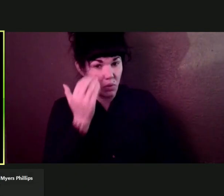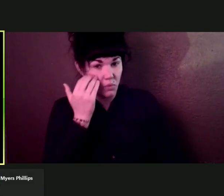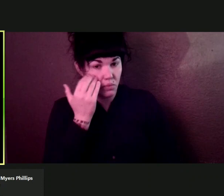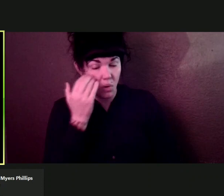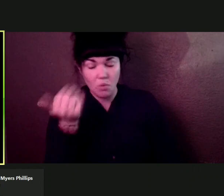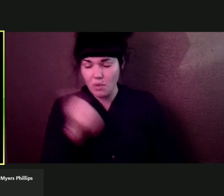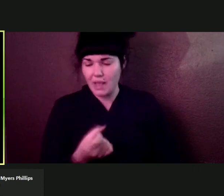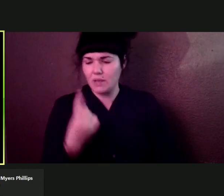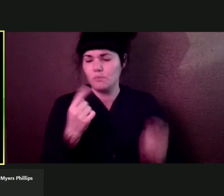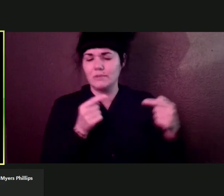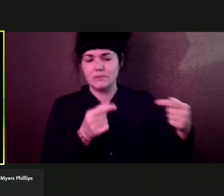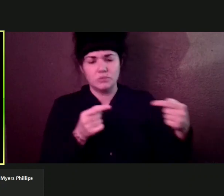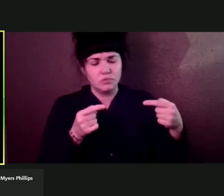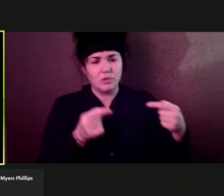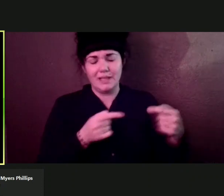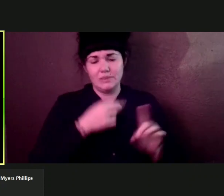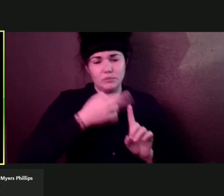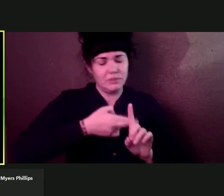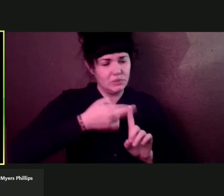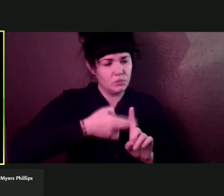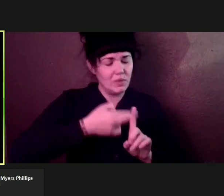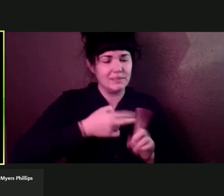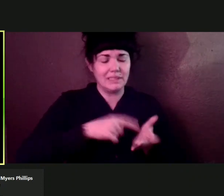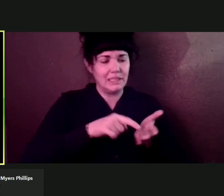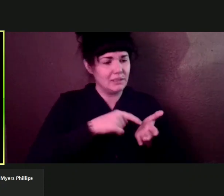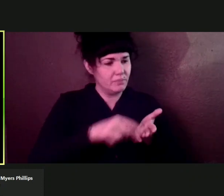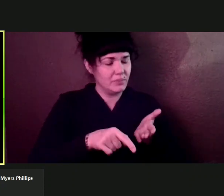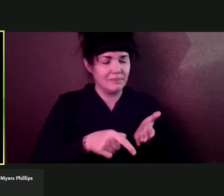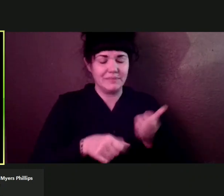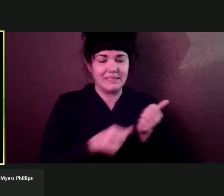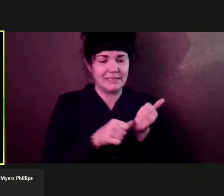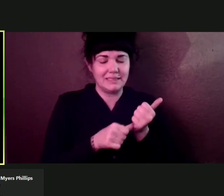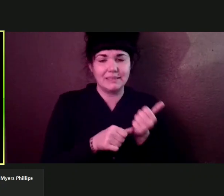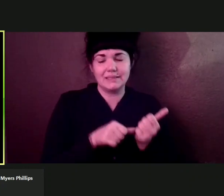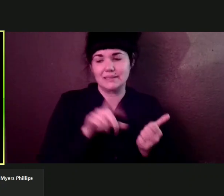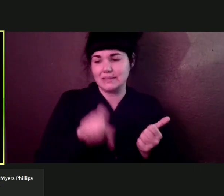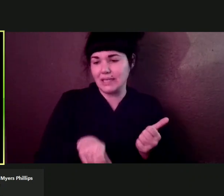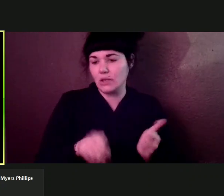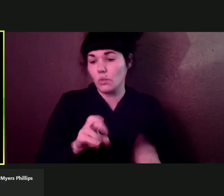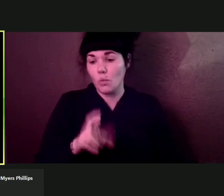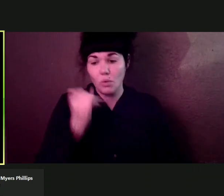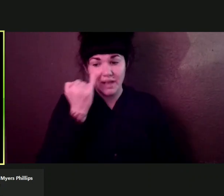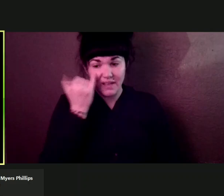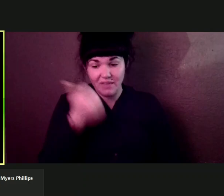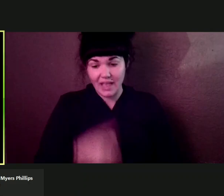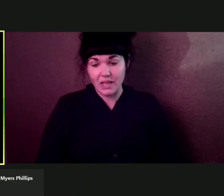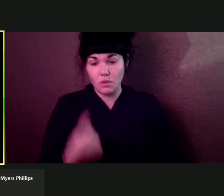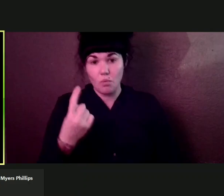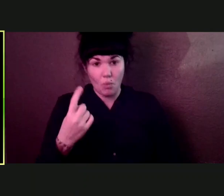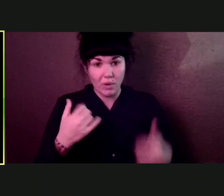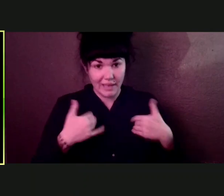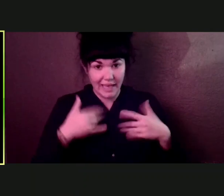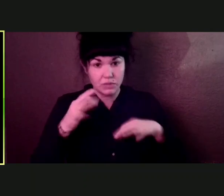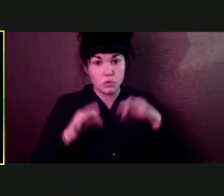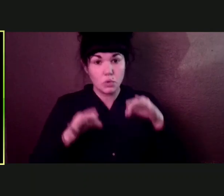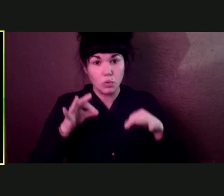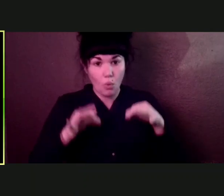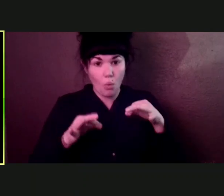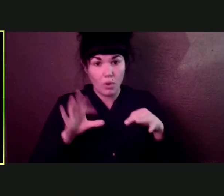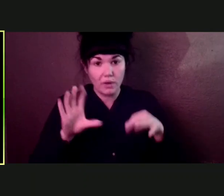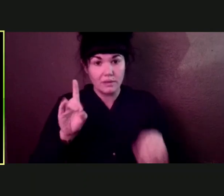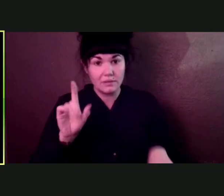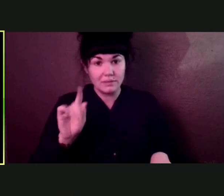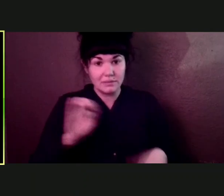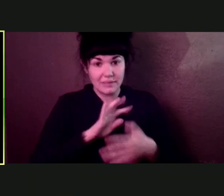rental assistance, if anyone is facing a court date, if anyone wants to speak to an attorney, please call that number. It